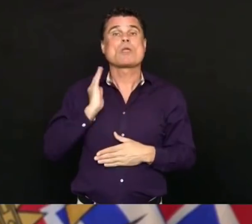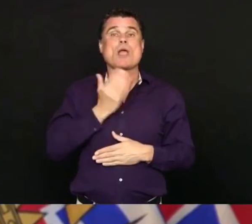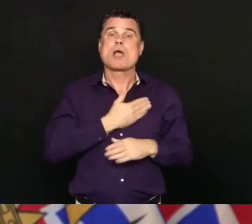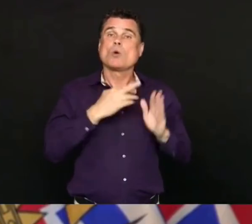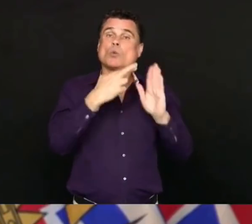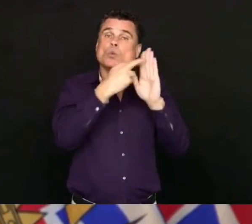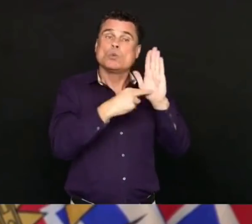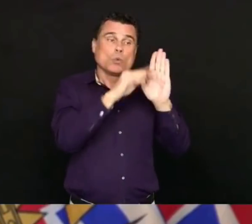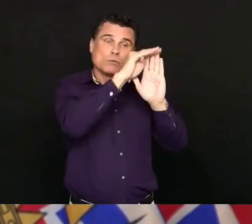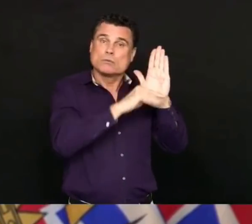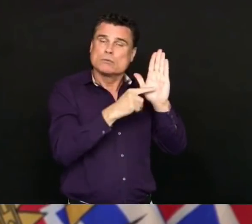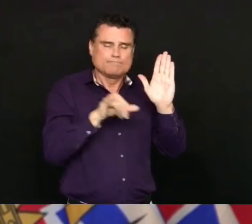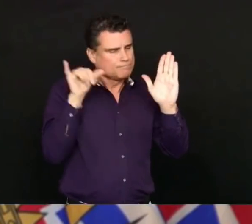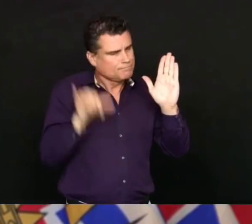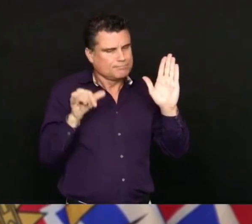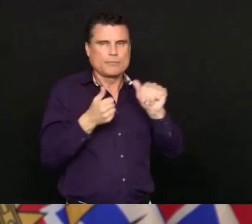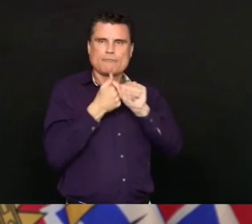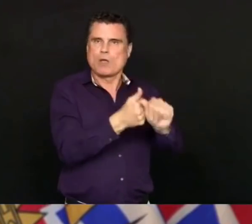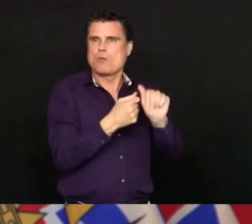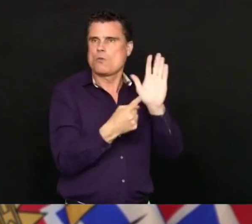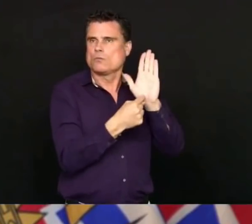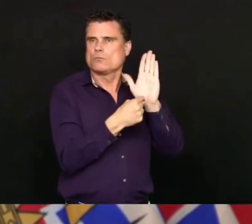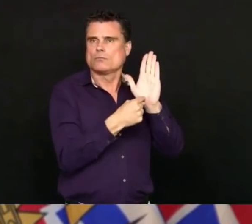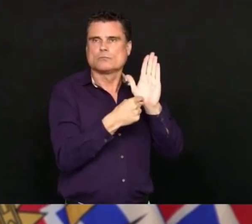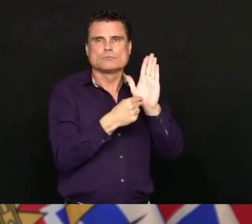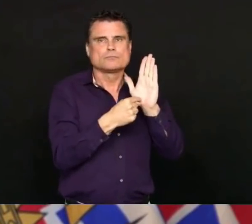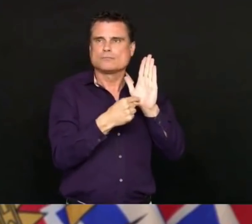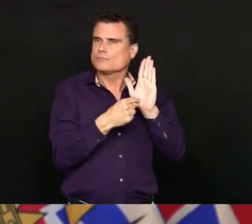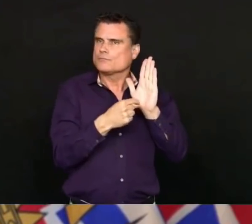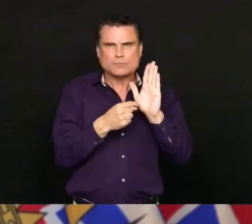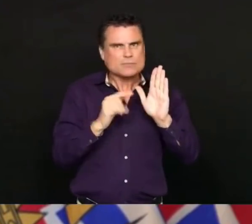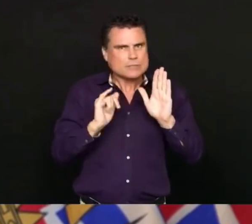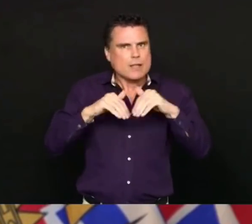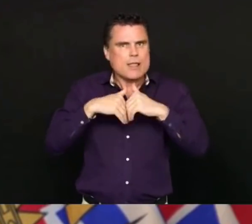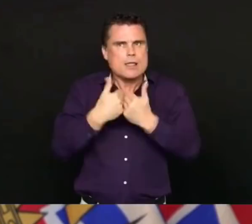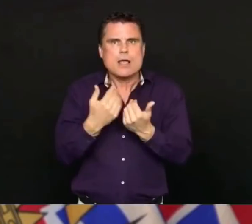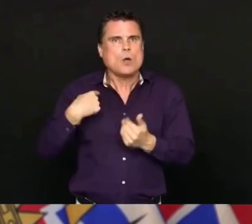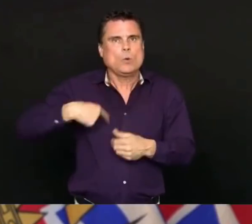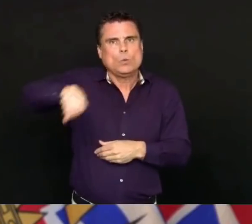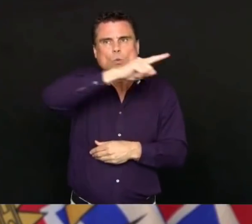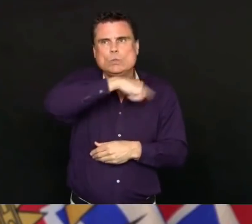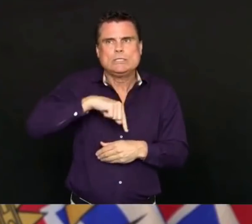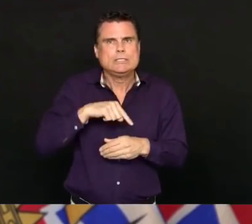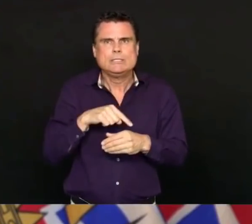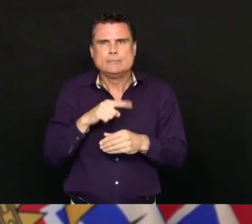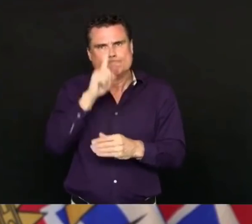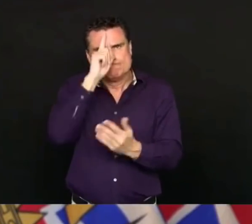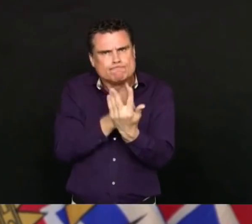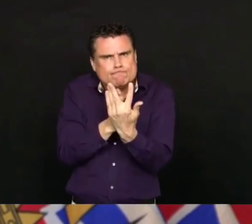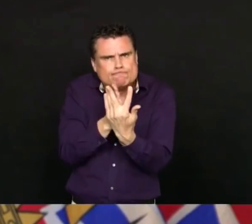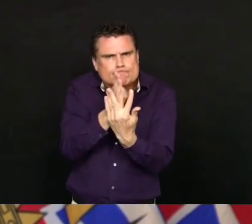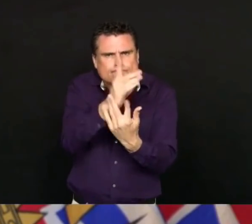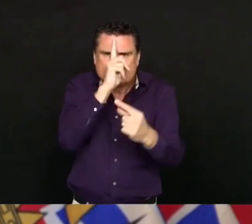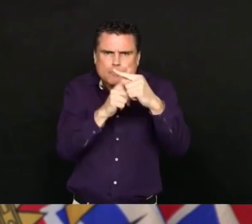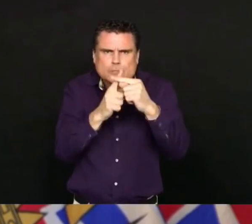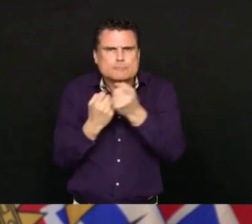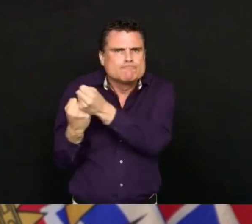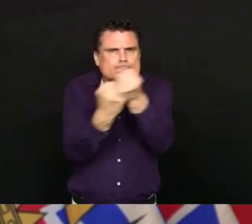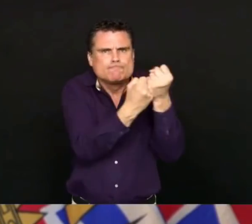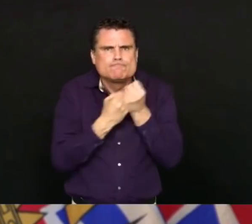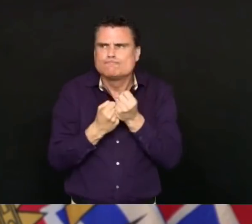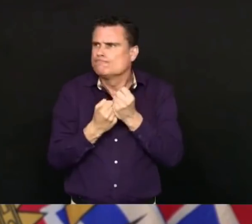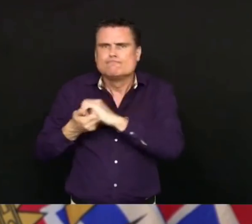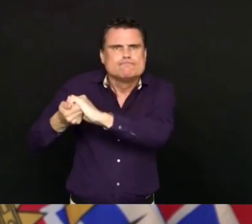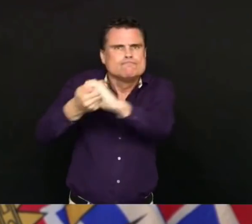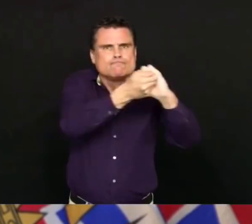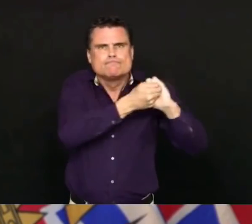do for our province. We will keep going with our updates and with our 24-7 provincial response on this issue for as long